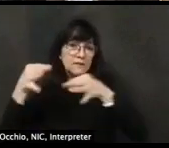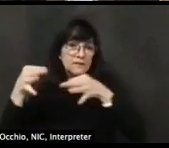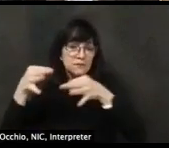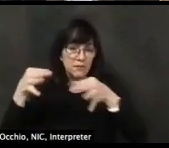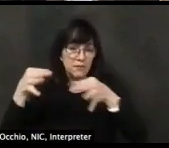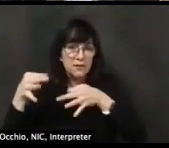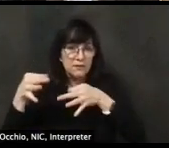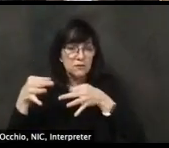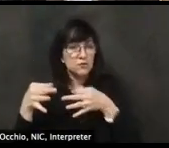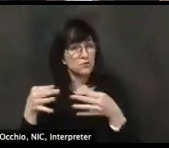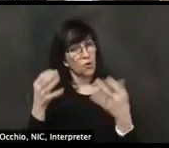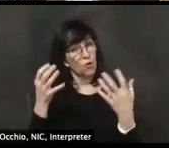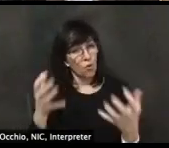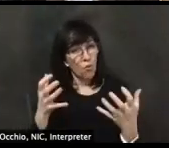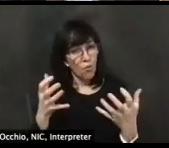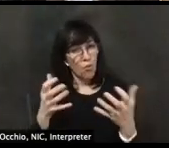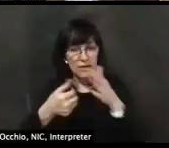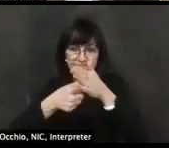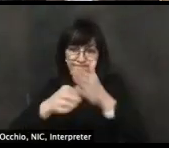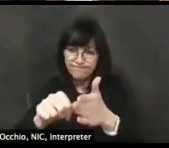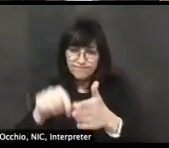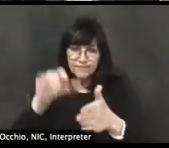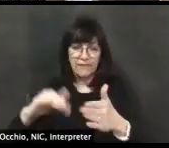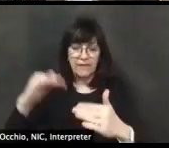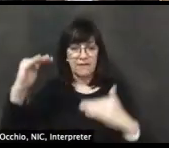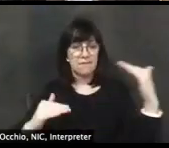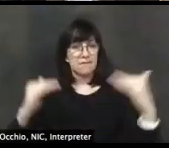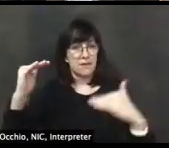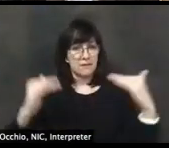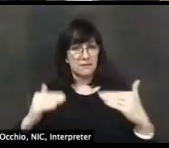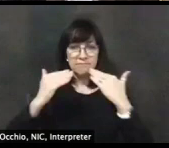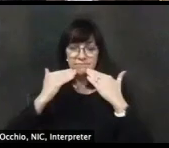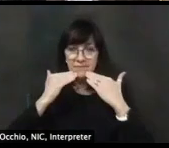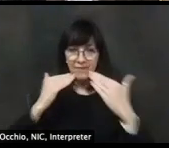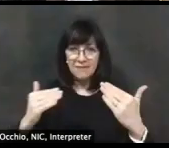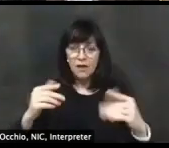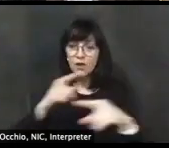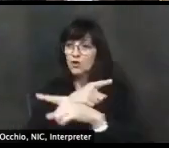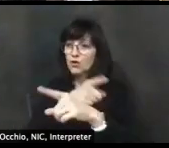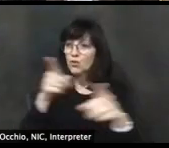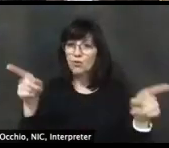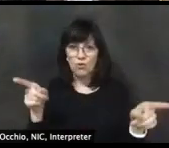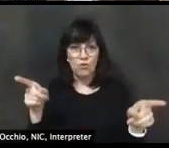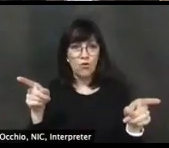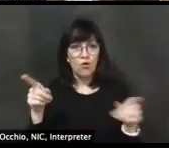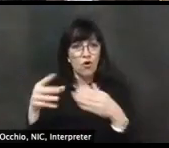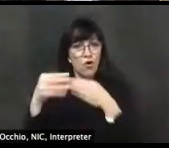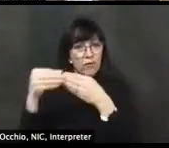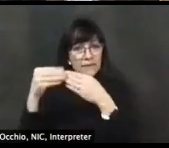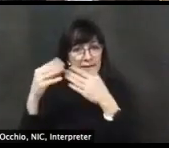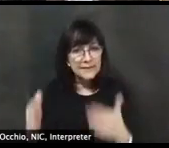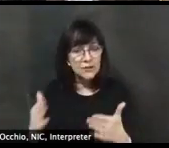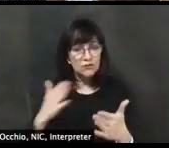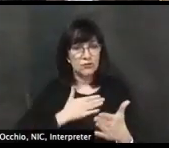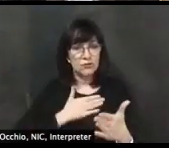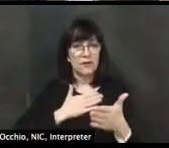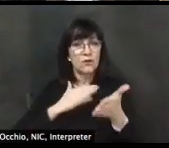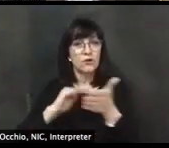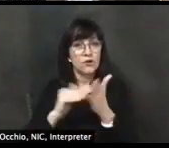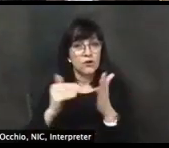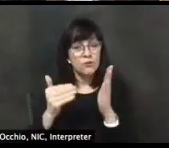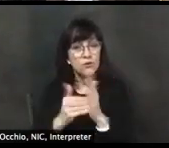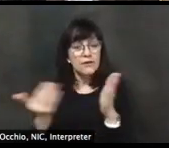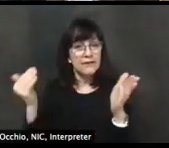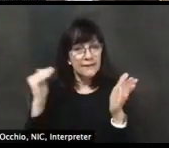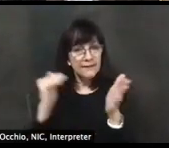striking that balance. So again, thank you so much to all the electeds who joined us and the many leaders in our community. Again, share with us